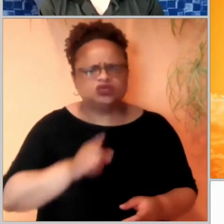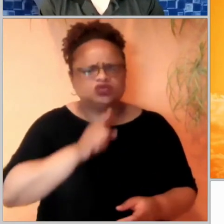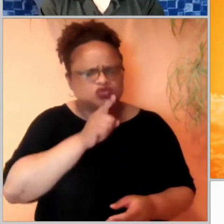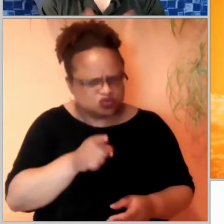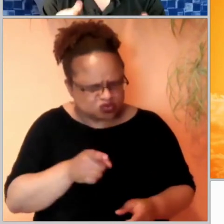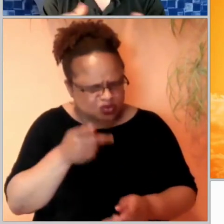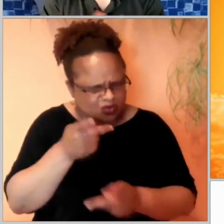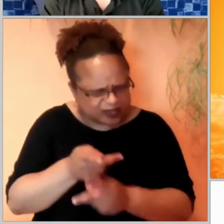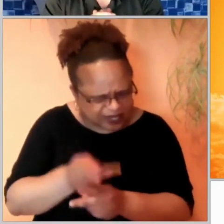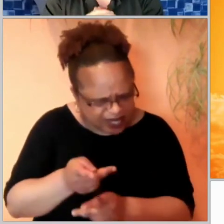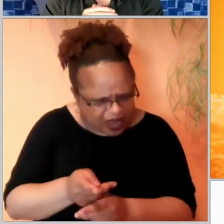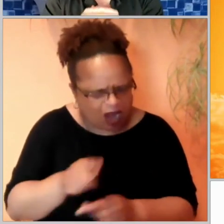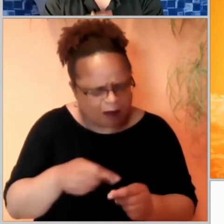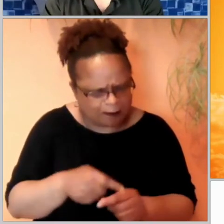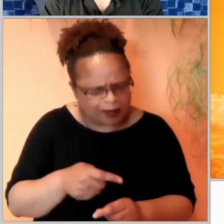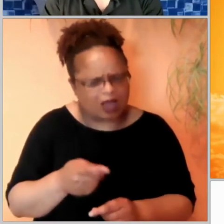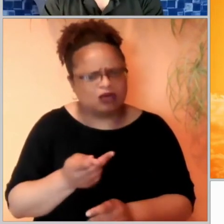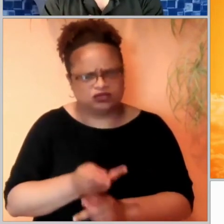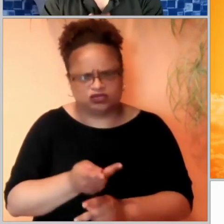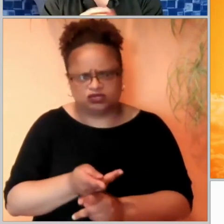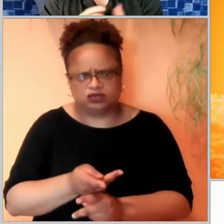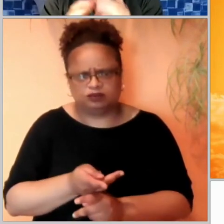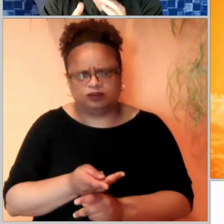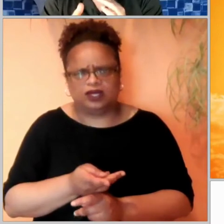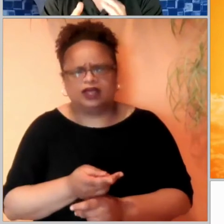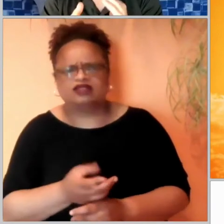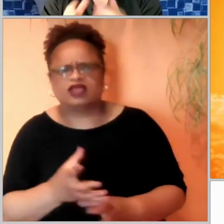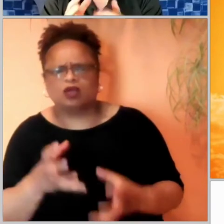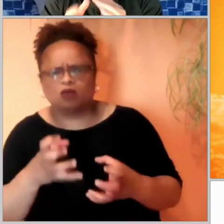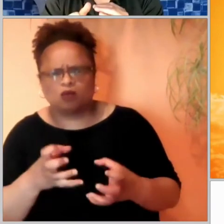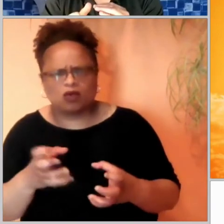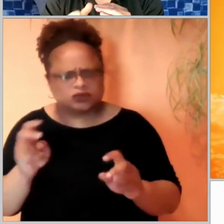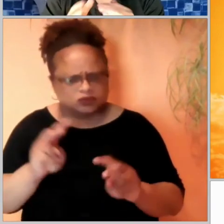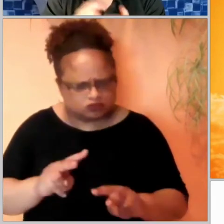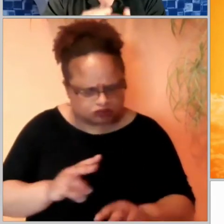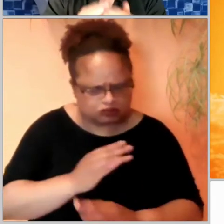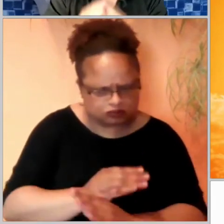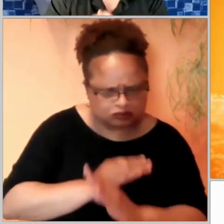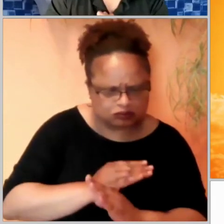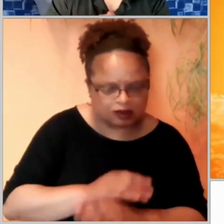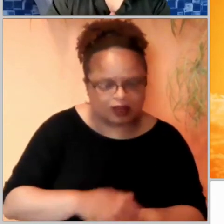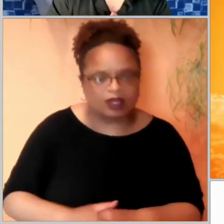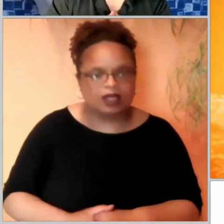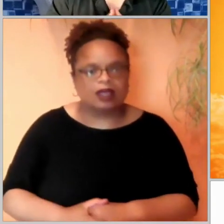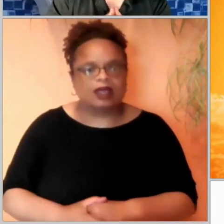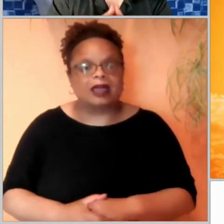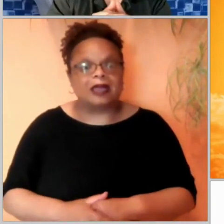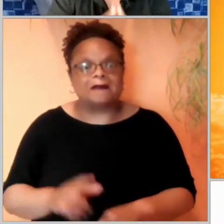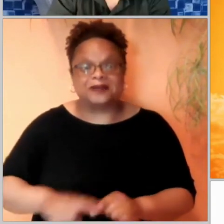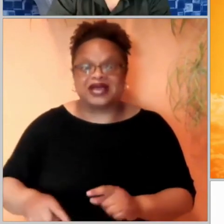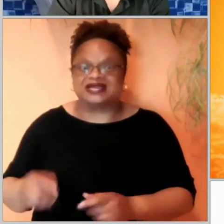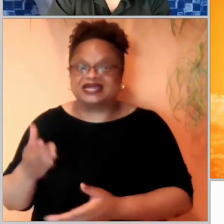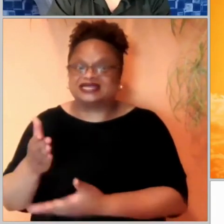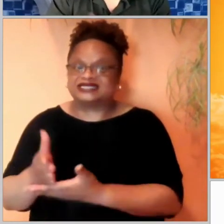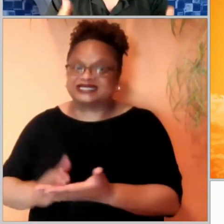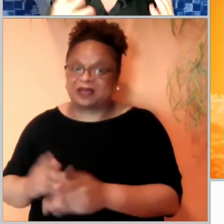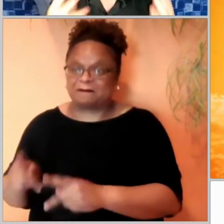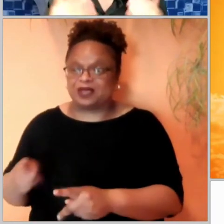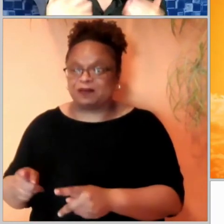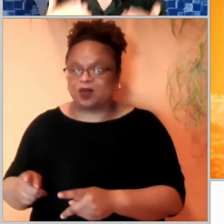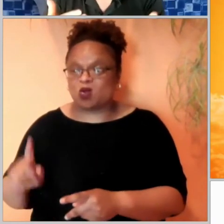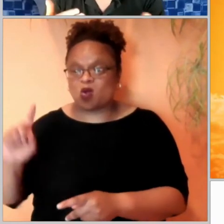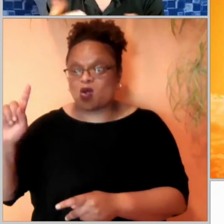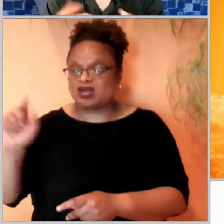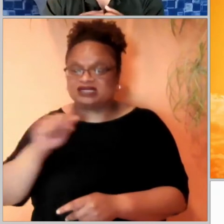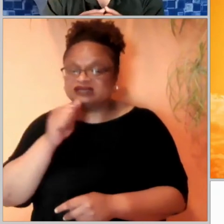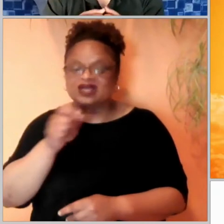the sheep. However, Jesus makes the point that there were still some who were only interested in just the pay and were